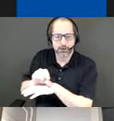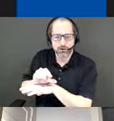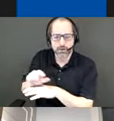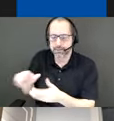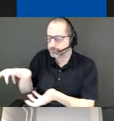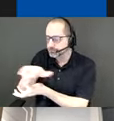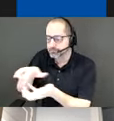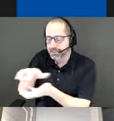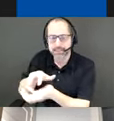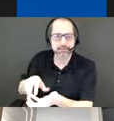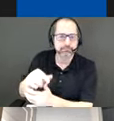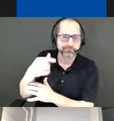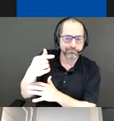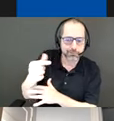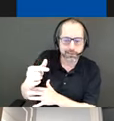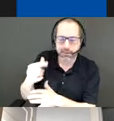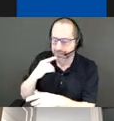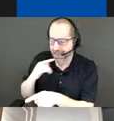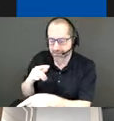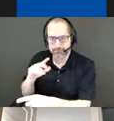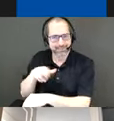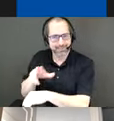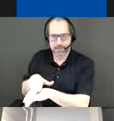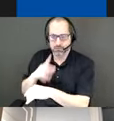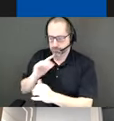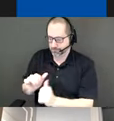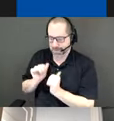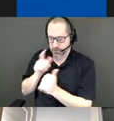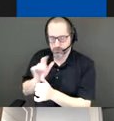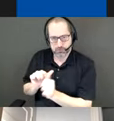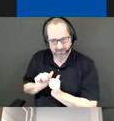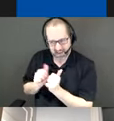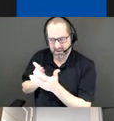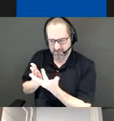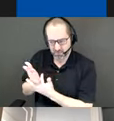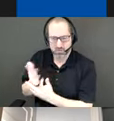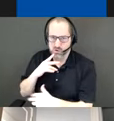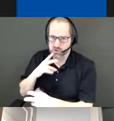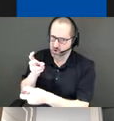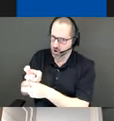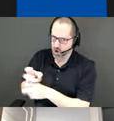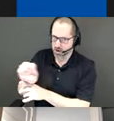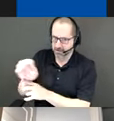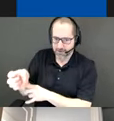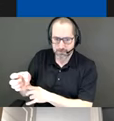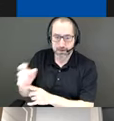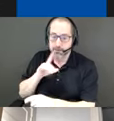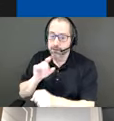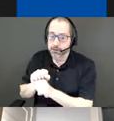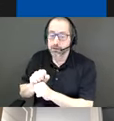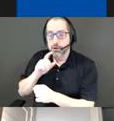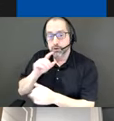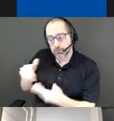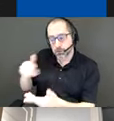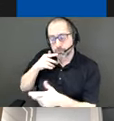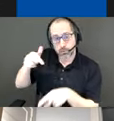that is meant to survive in this quite inhospital environment as well as a little detour that we propose pastor-bys to take so